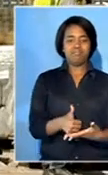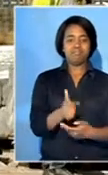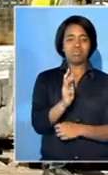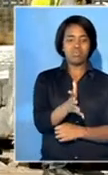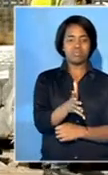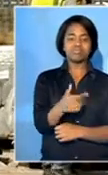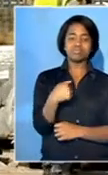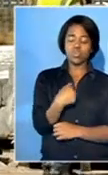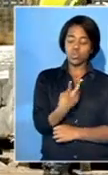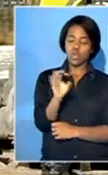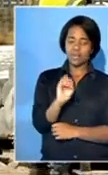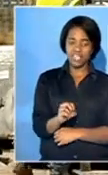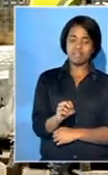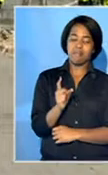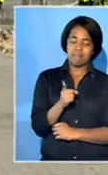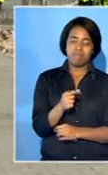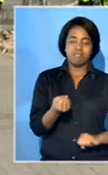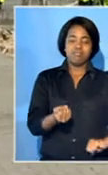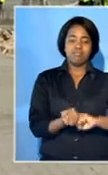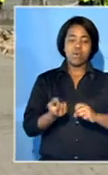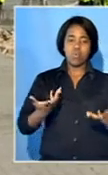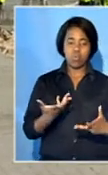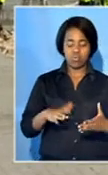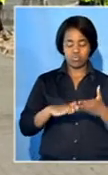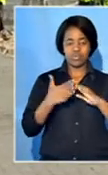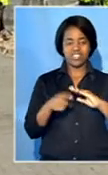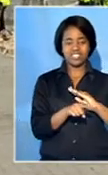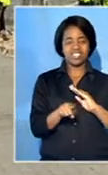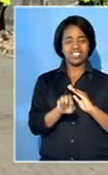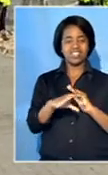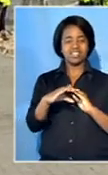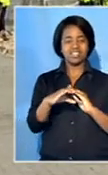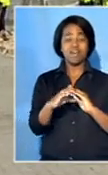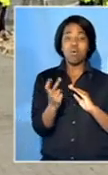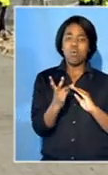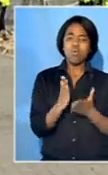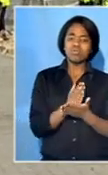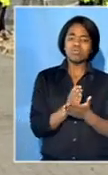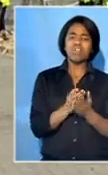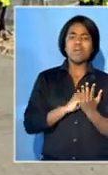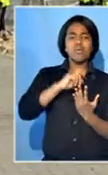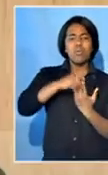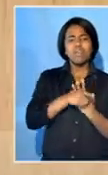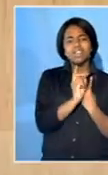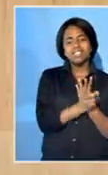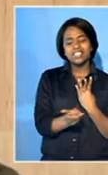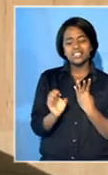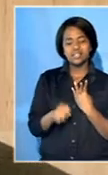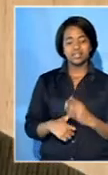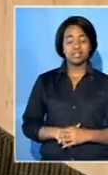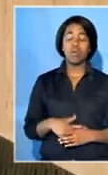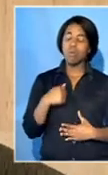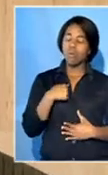trust for communities surrounding a wind farm. There is also communal shareholding in various projects. We